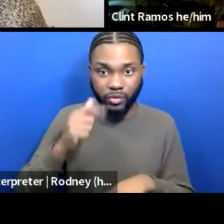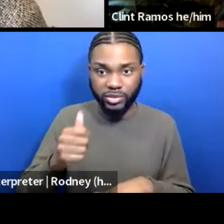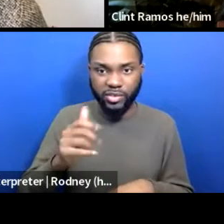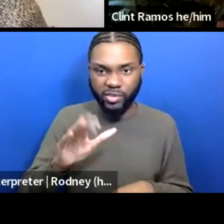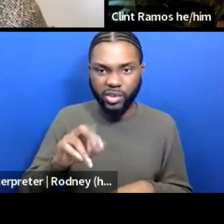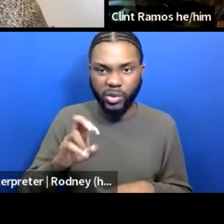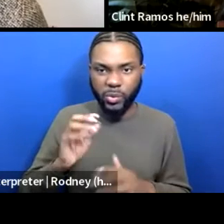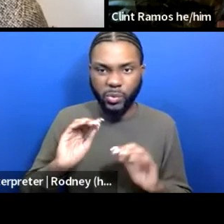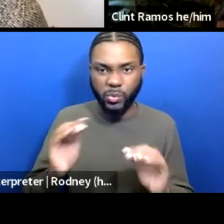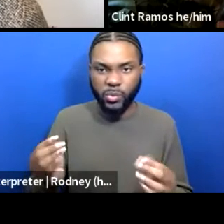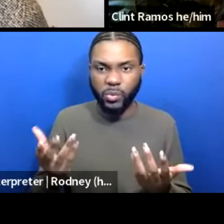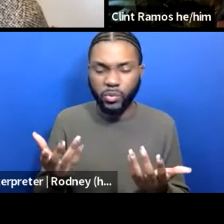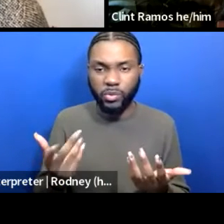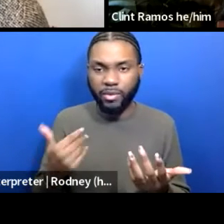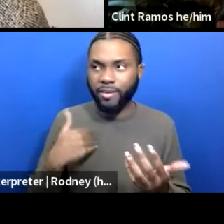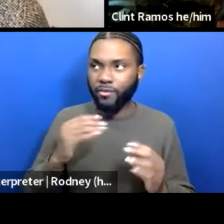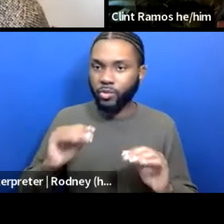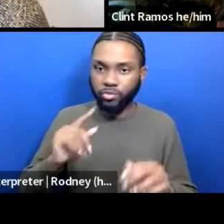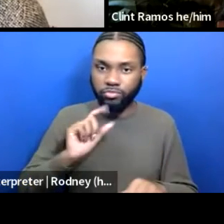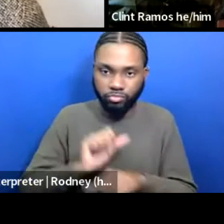ability physically to create that.